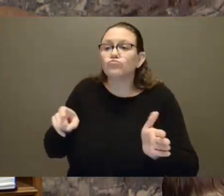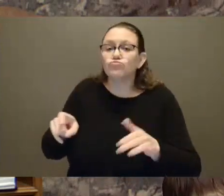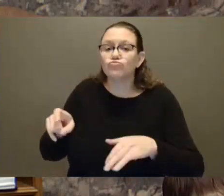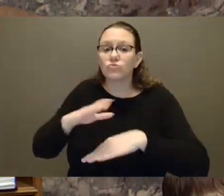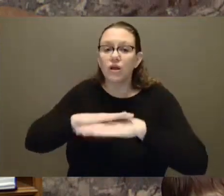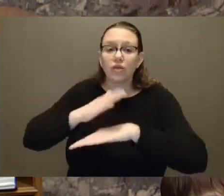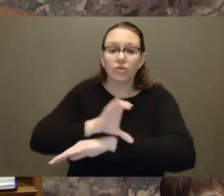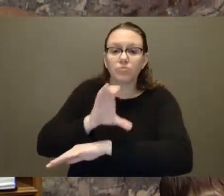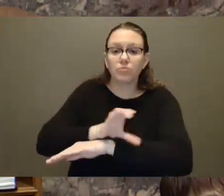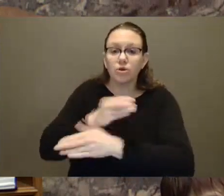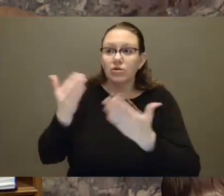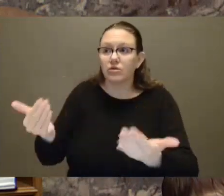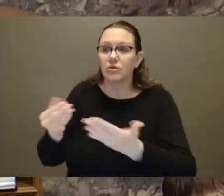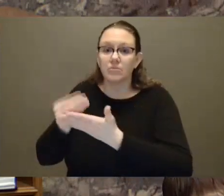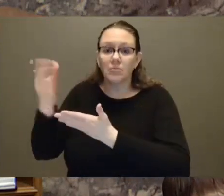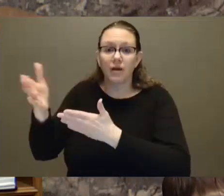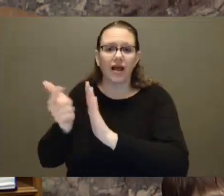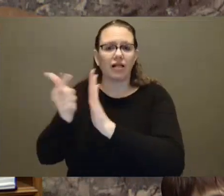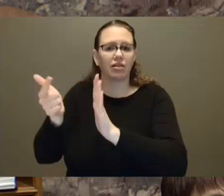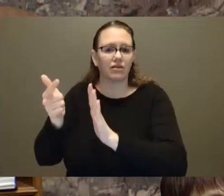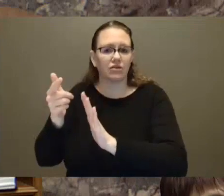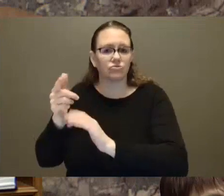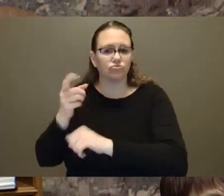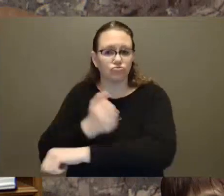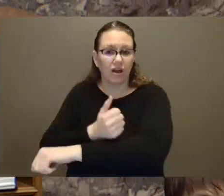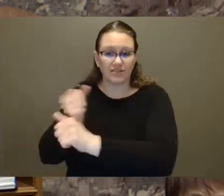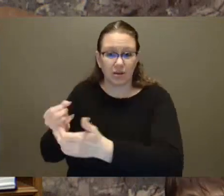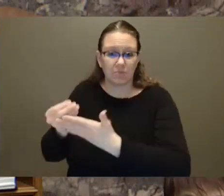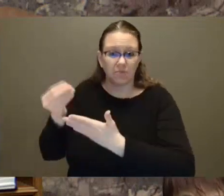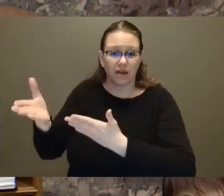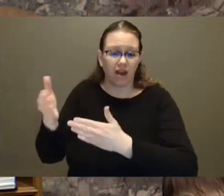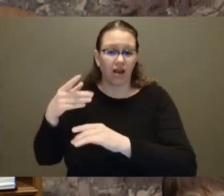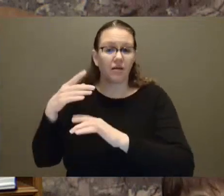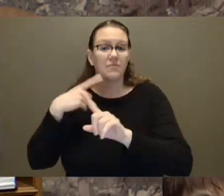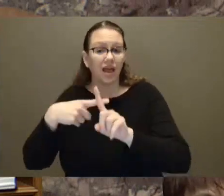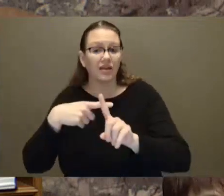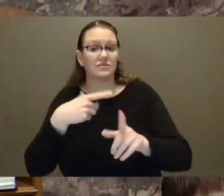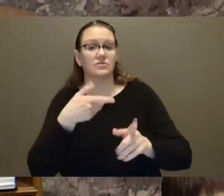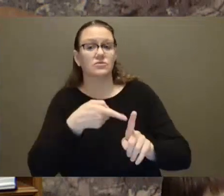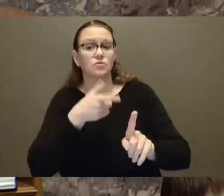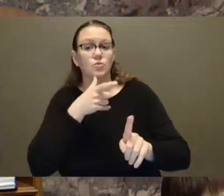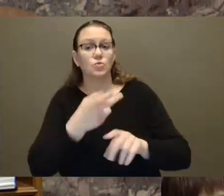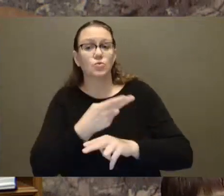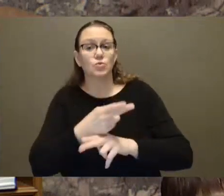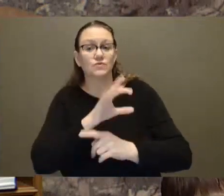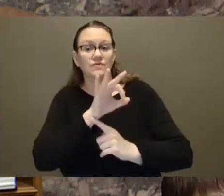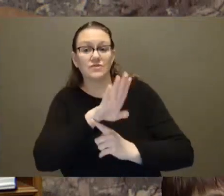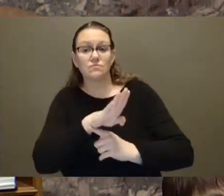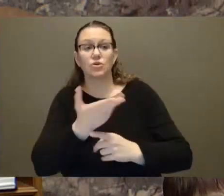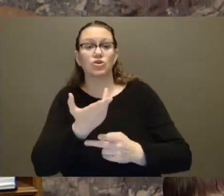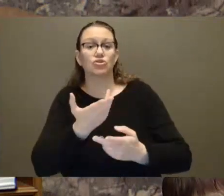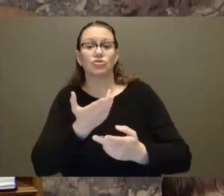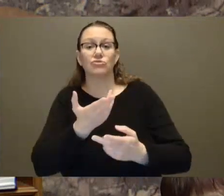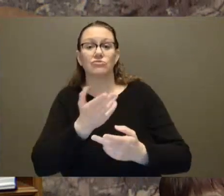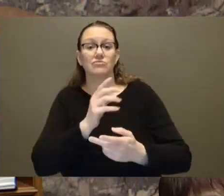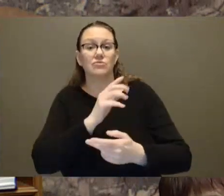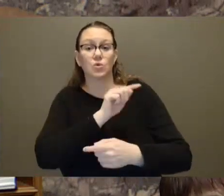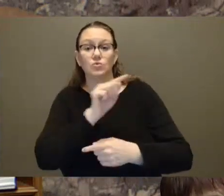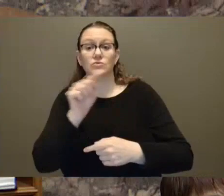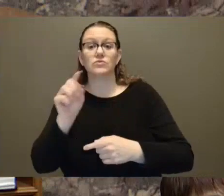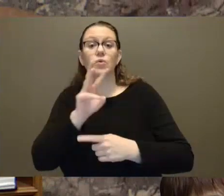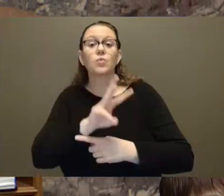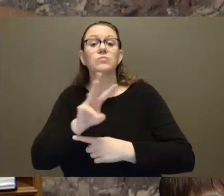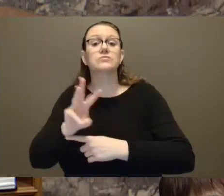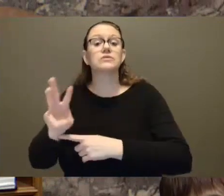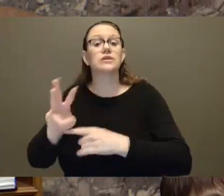Facebook users with flashy, enticing ads. Members, please. These websites promise easy access to pills marketed to youth